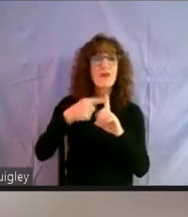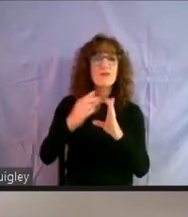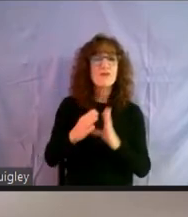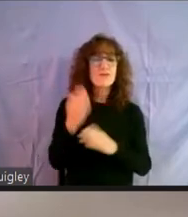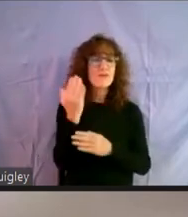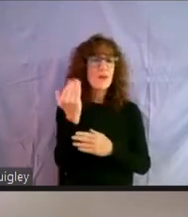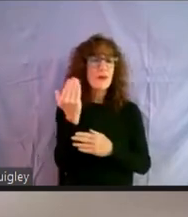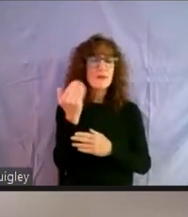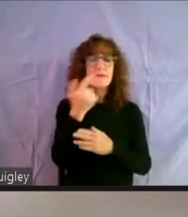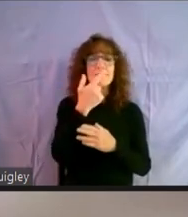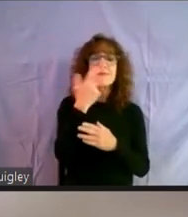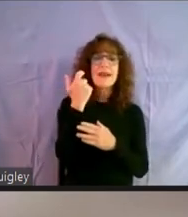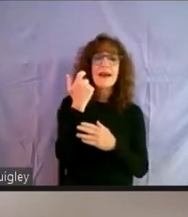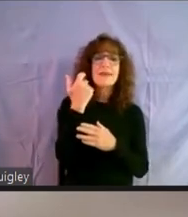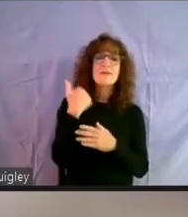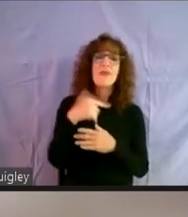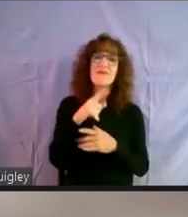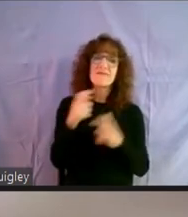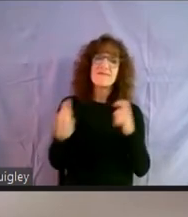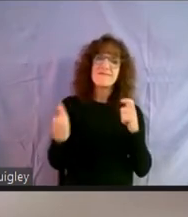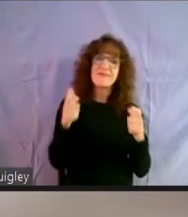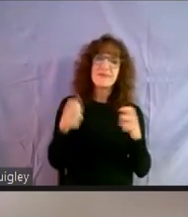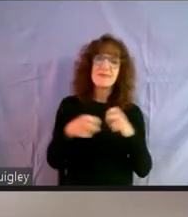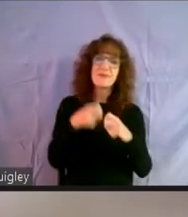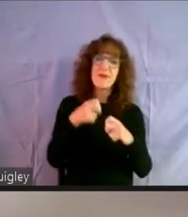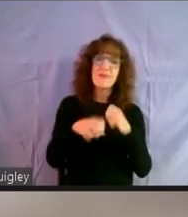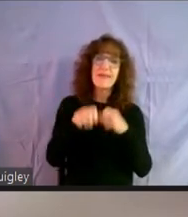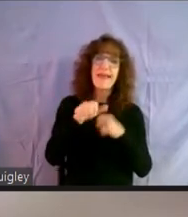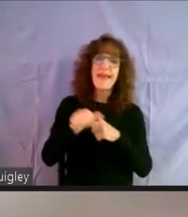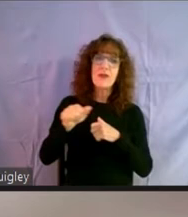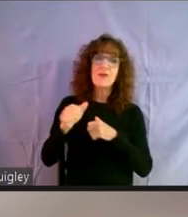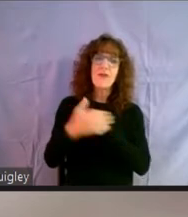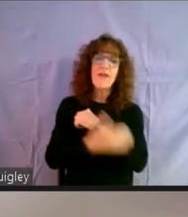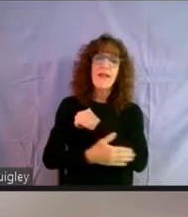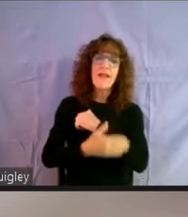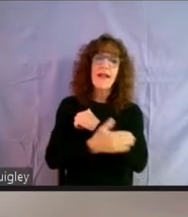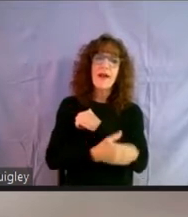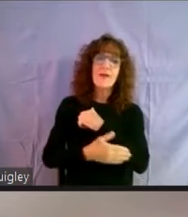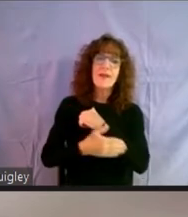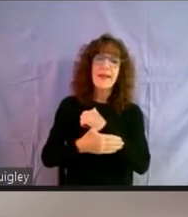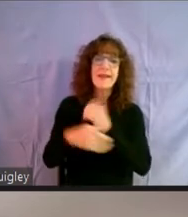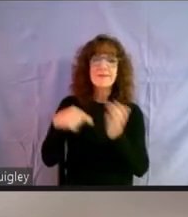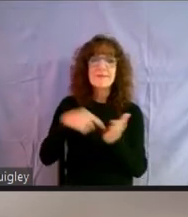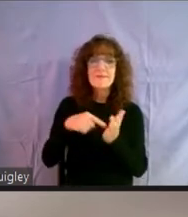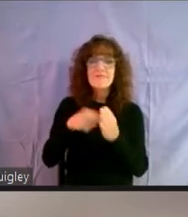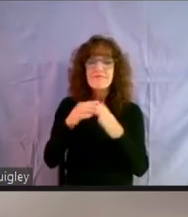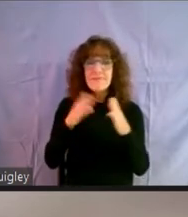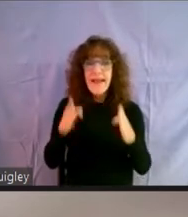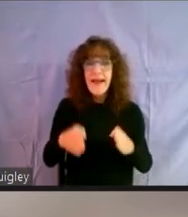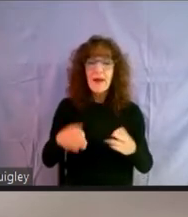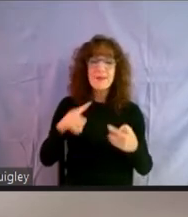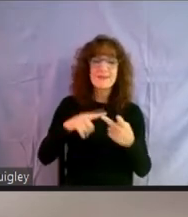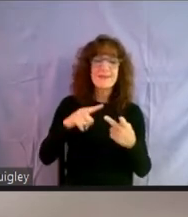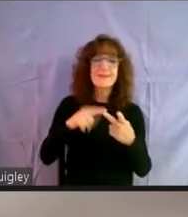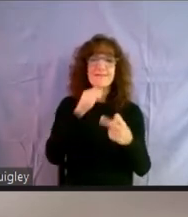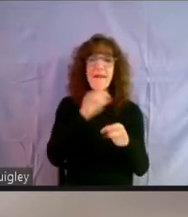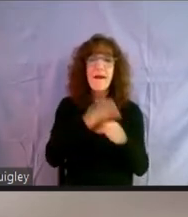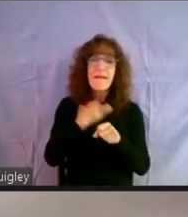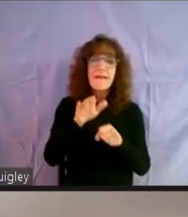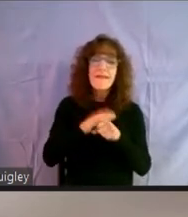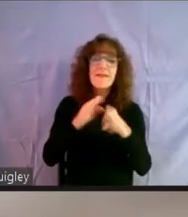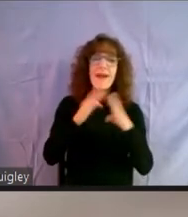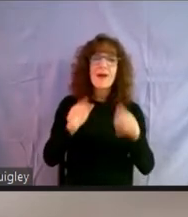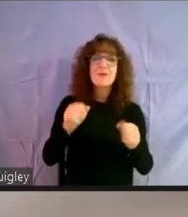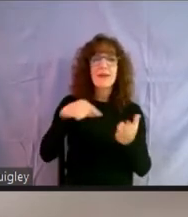for that is that we have a real problem in this county in housing affordability and lack of affordable rental housing in